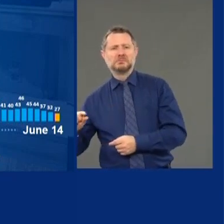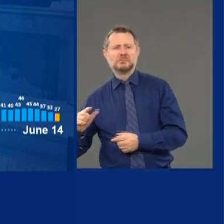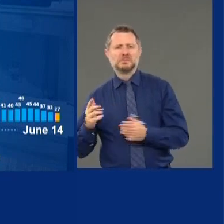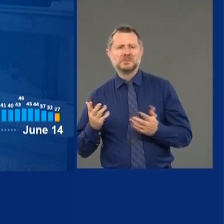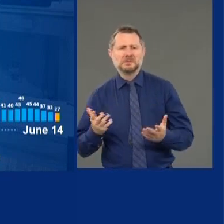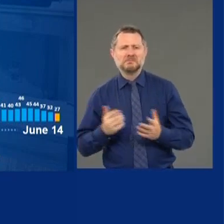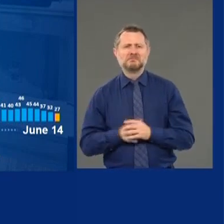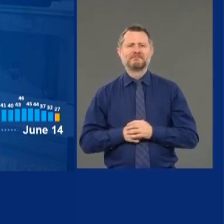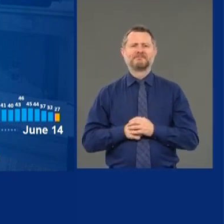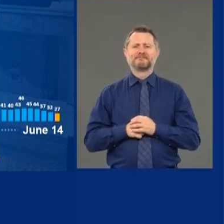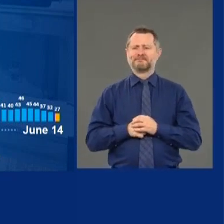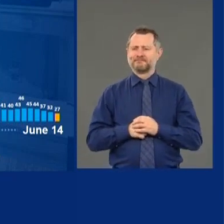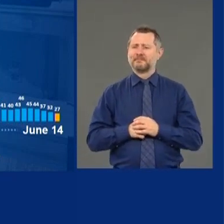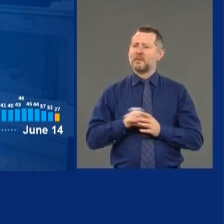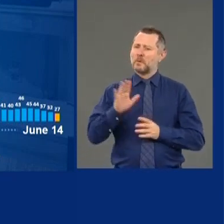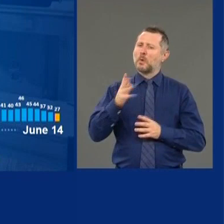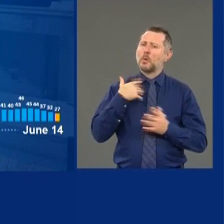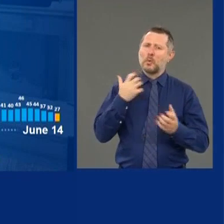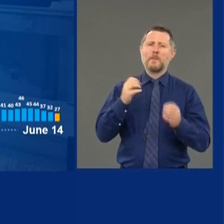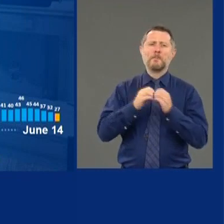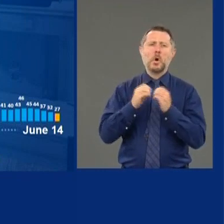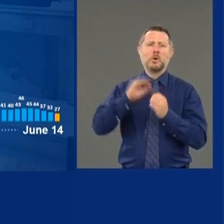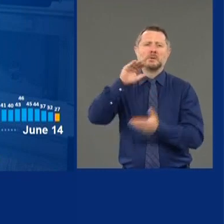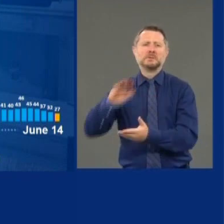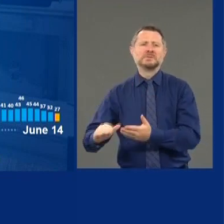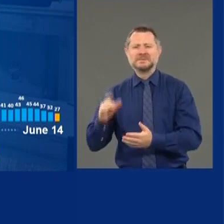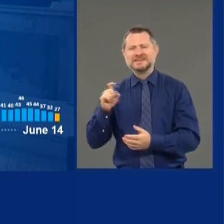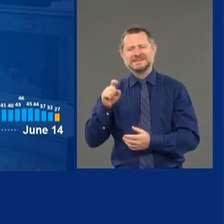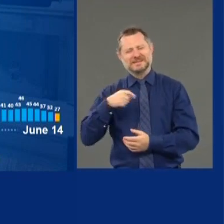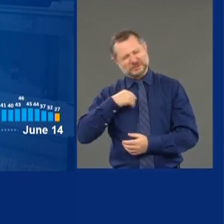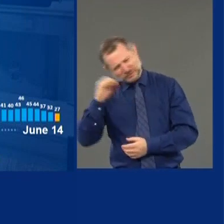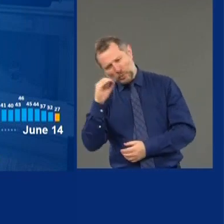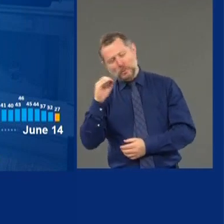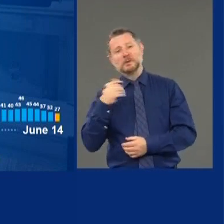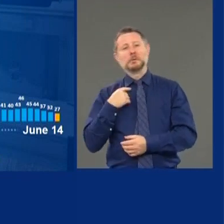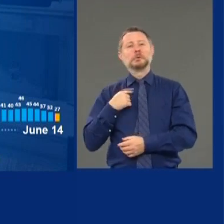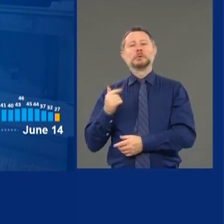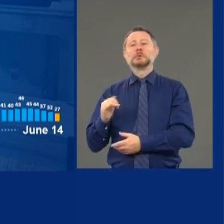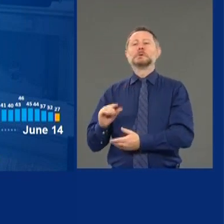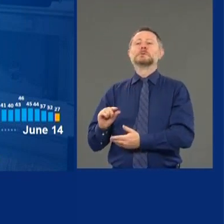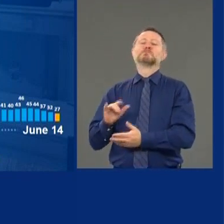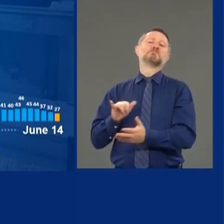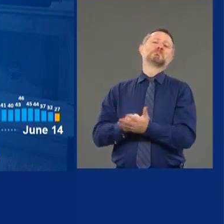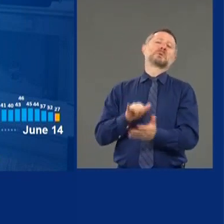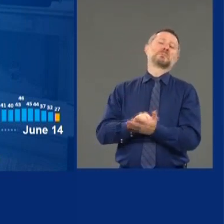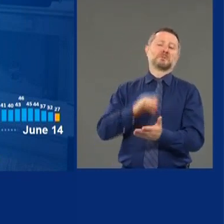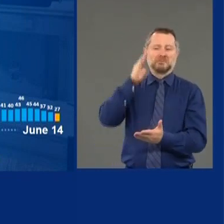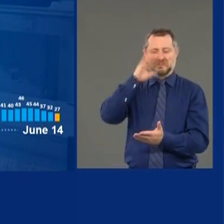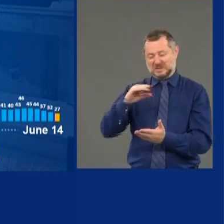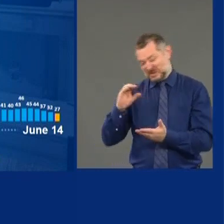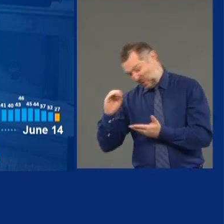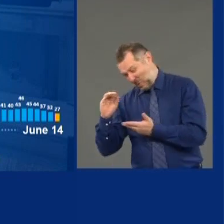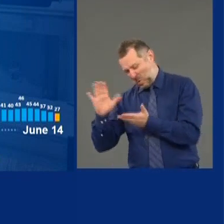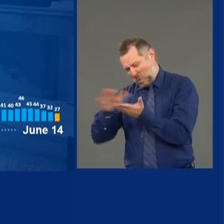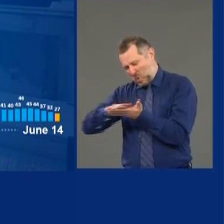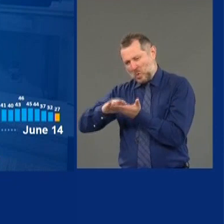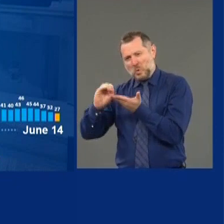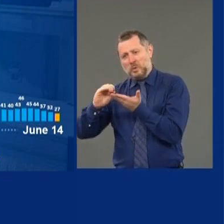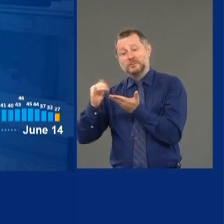Now, we'd love to see that number at zero. But really, you'll never get to zero. Because